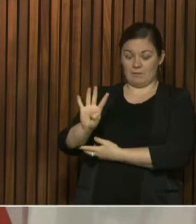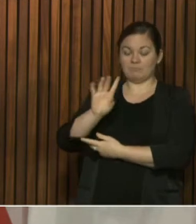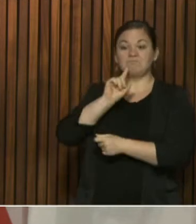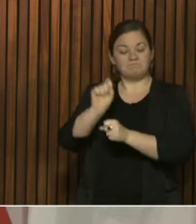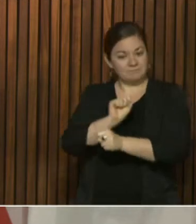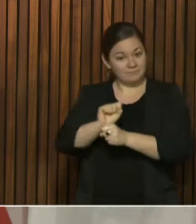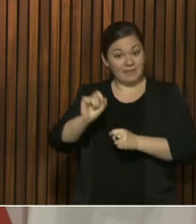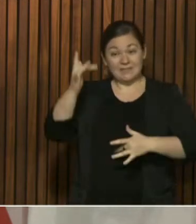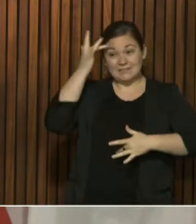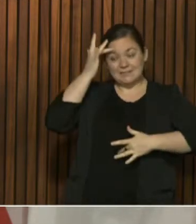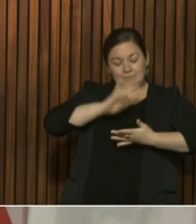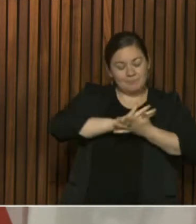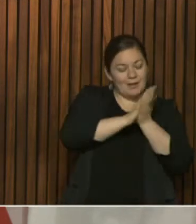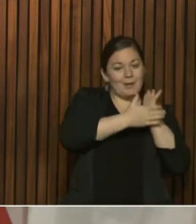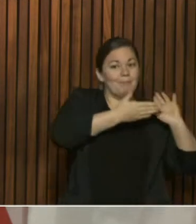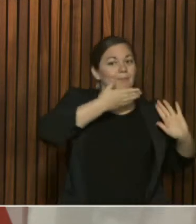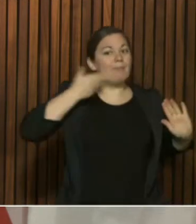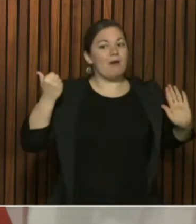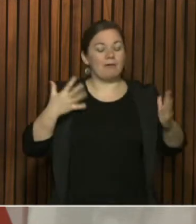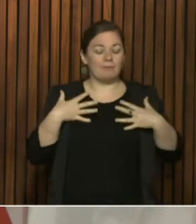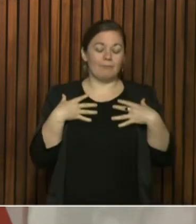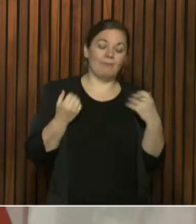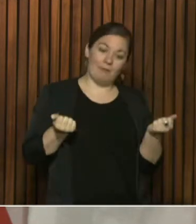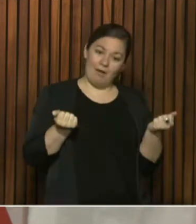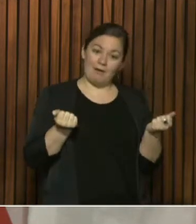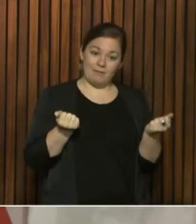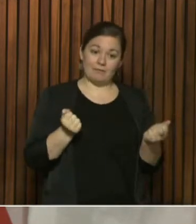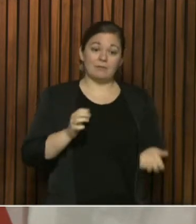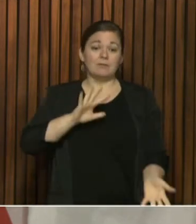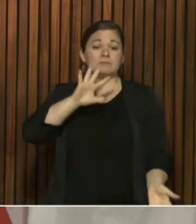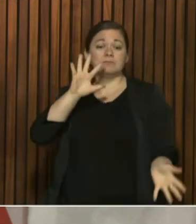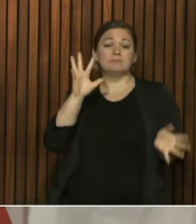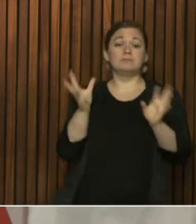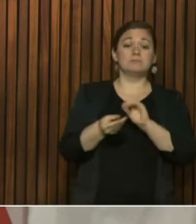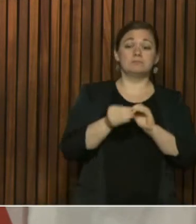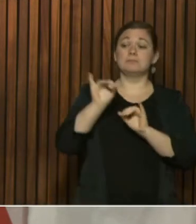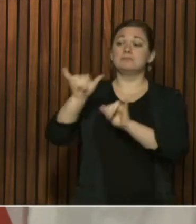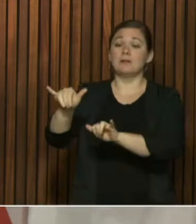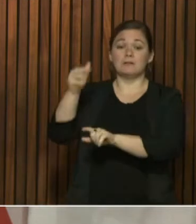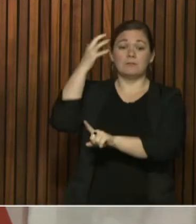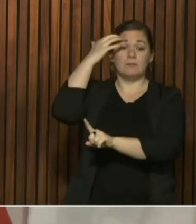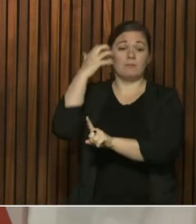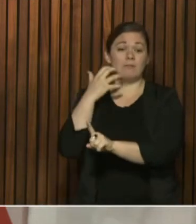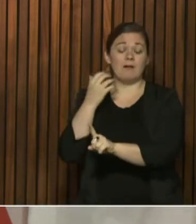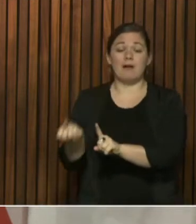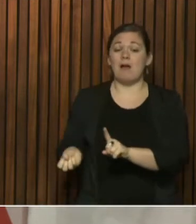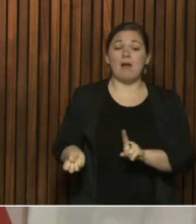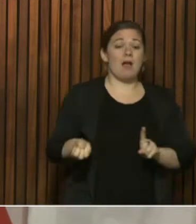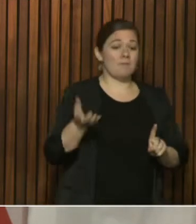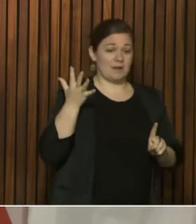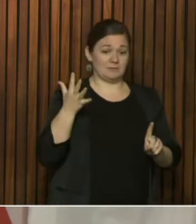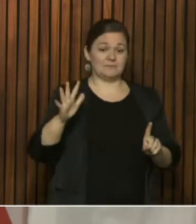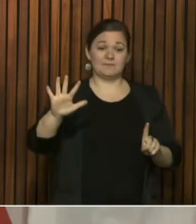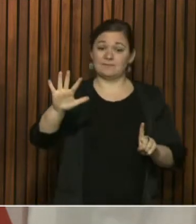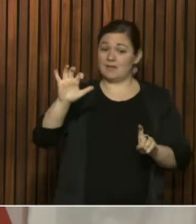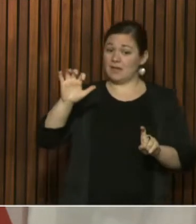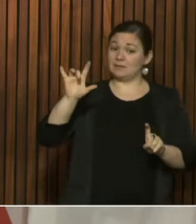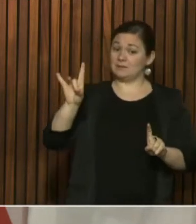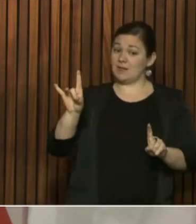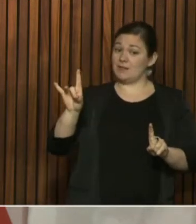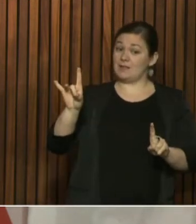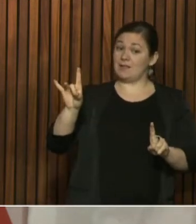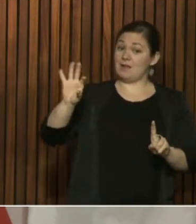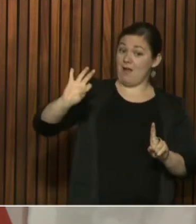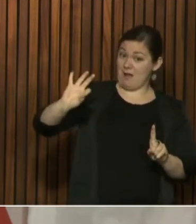we have currently 589 patients with COVID-19 currently in hospital in Ontario. Of those,